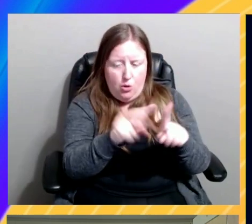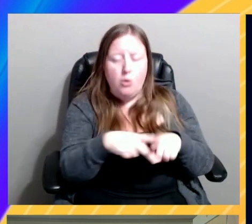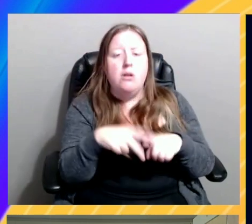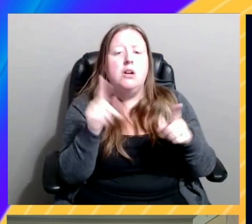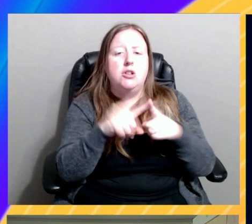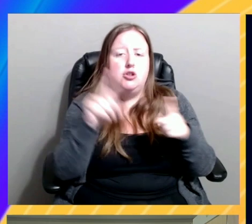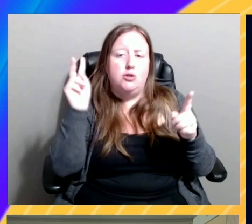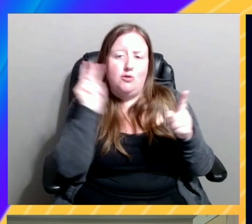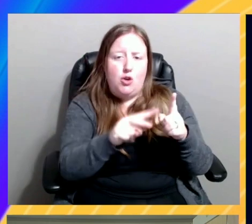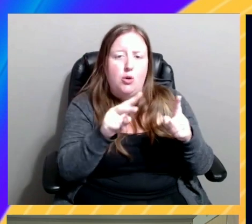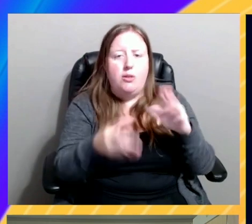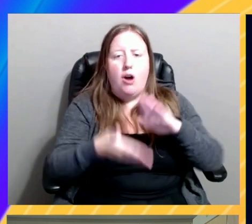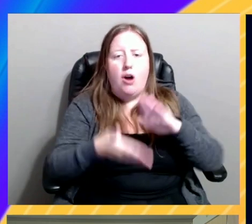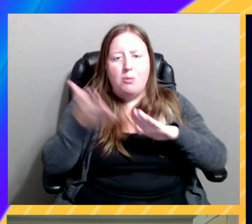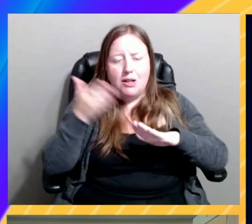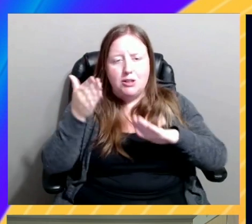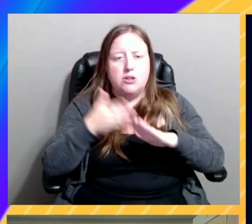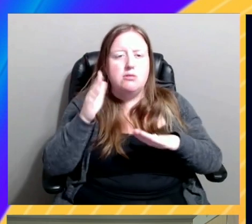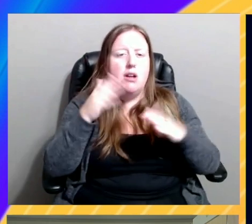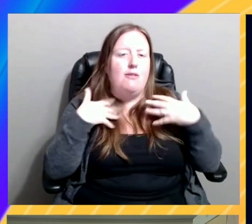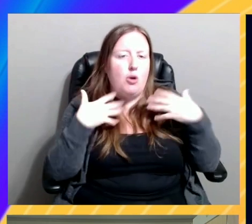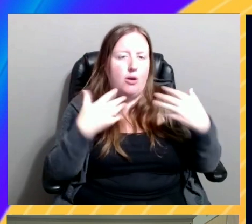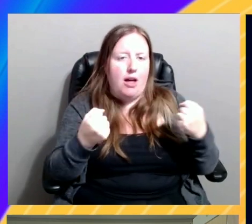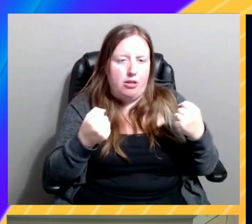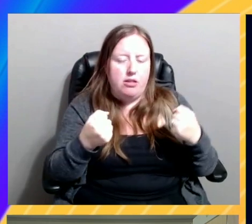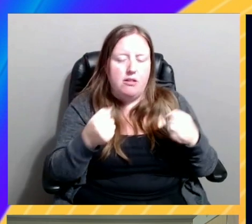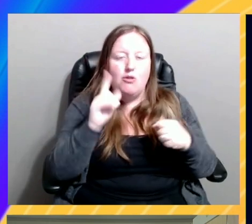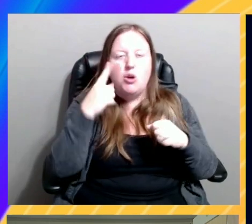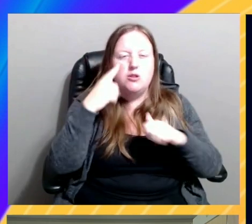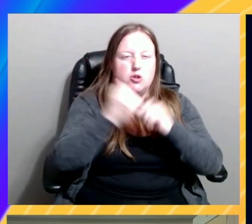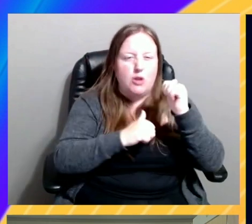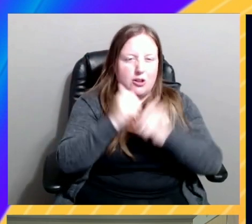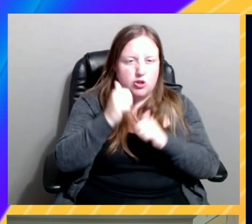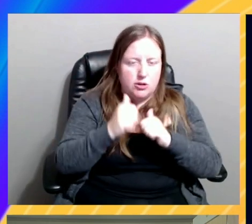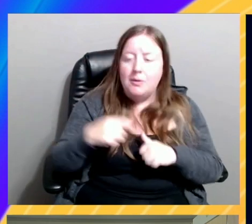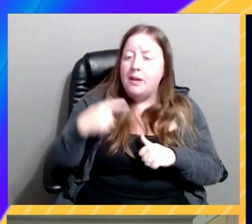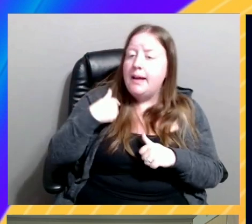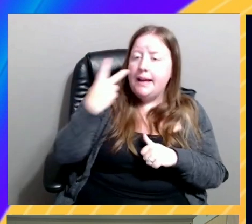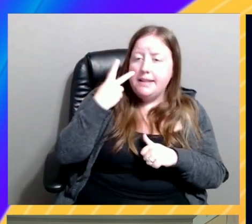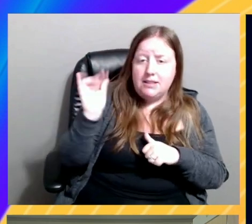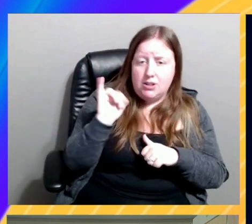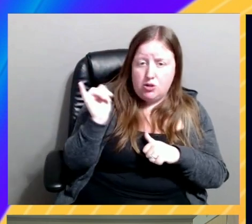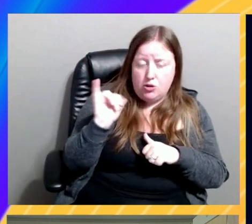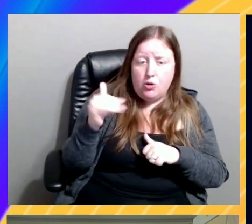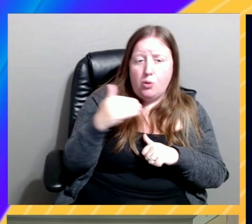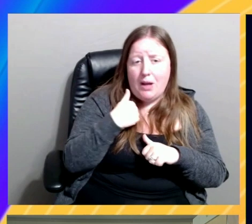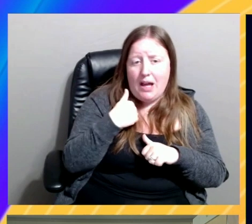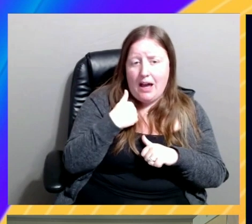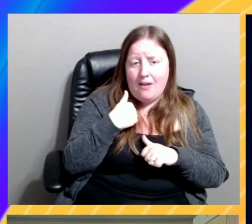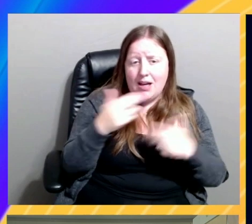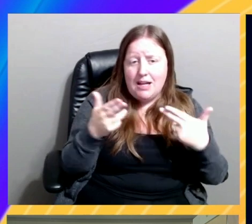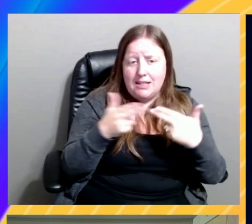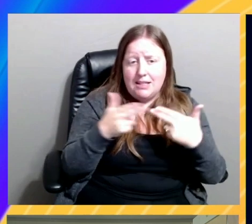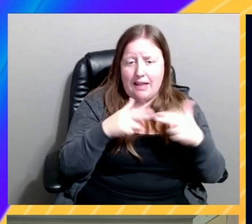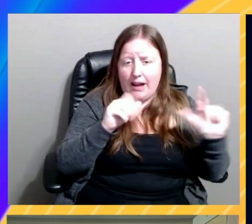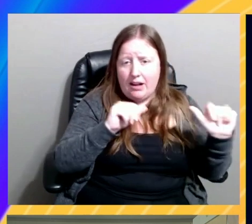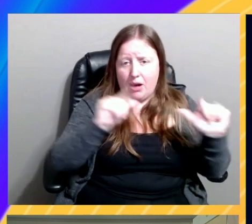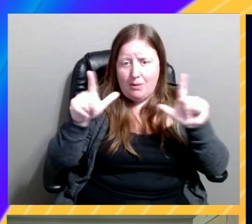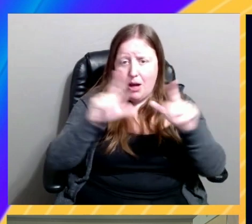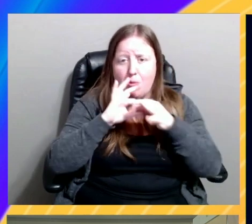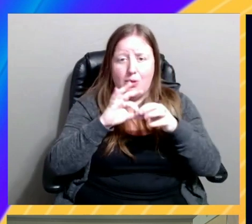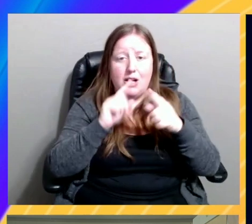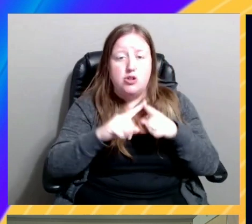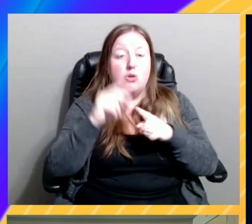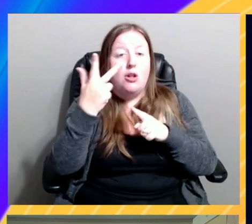health of your infrastructure. Yeah, and I see, it looks like we have a slide coming up here about three pillars of